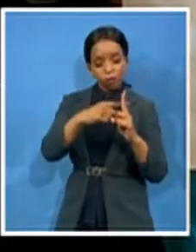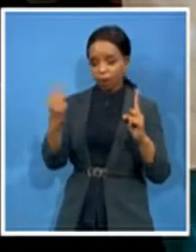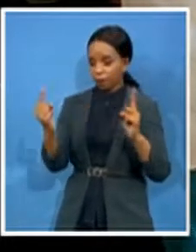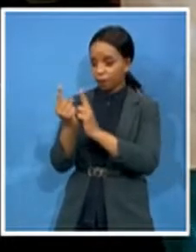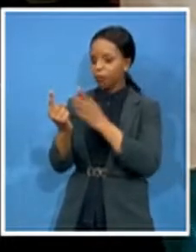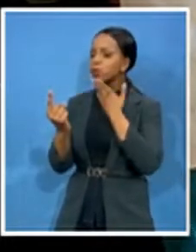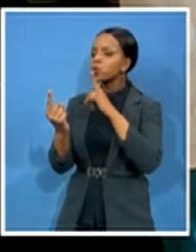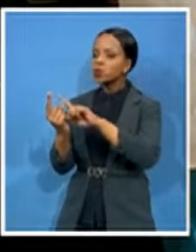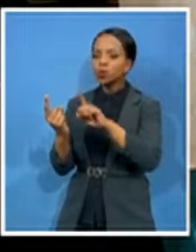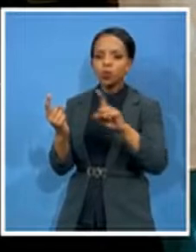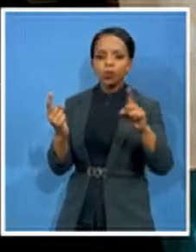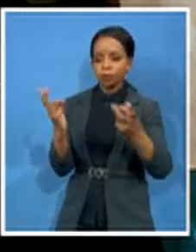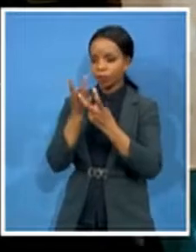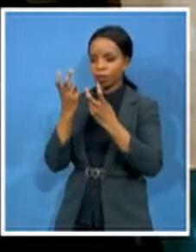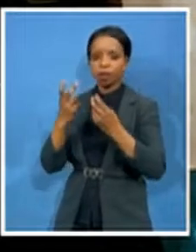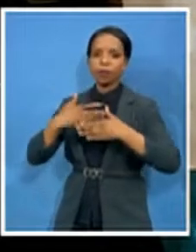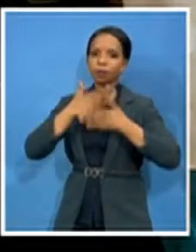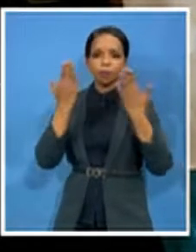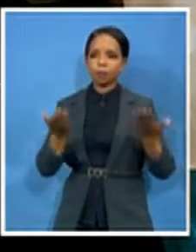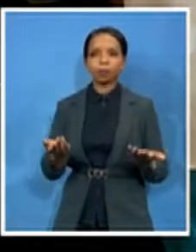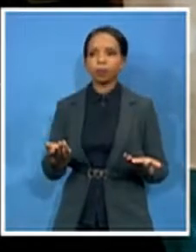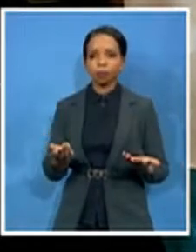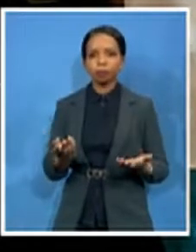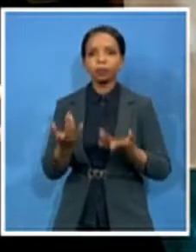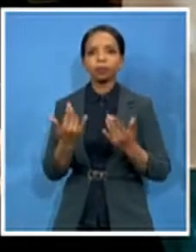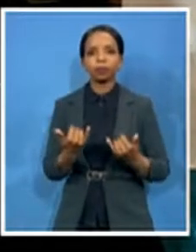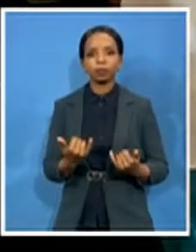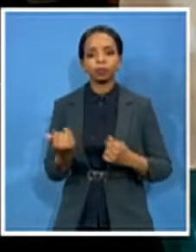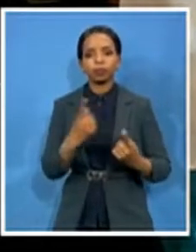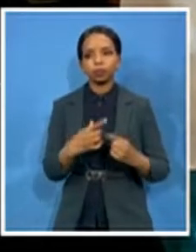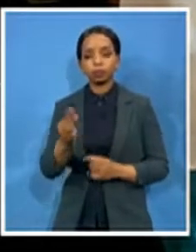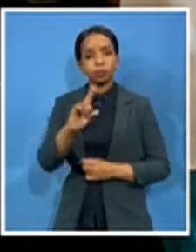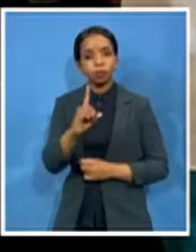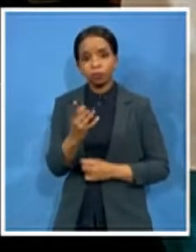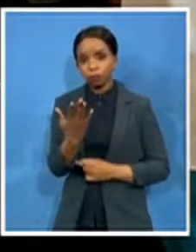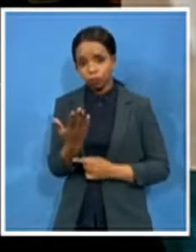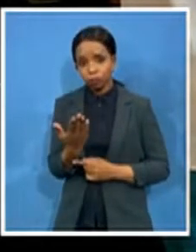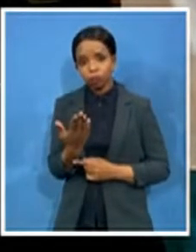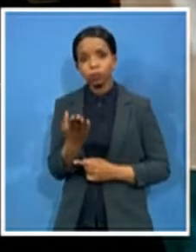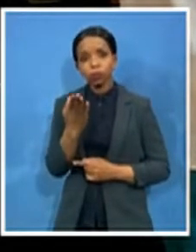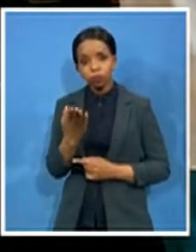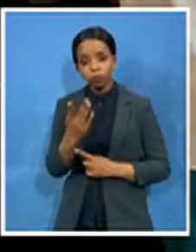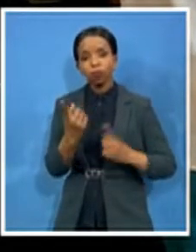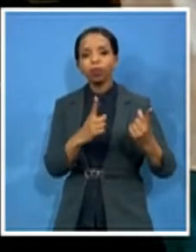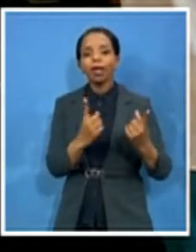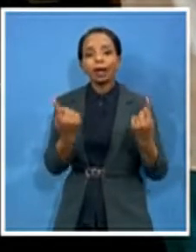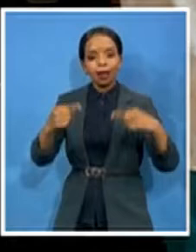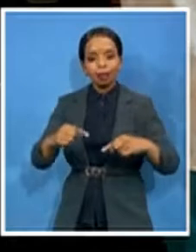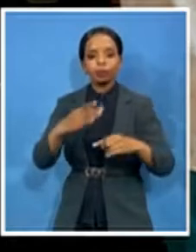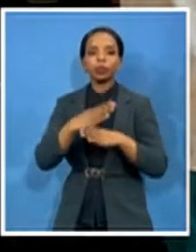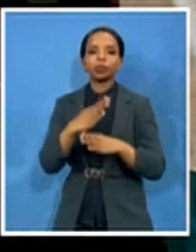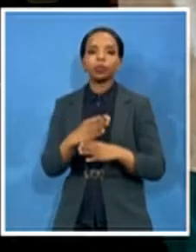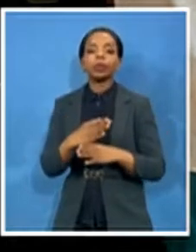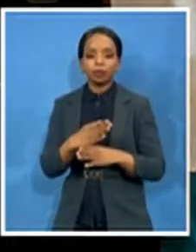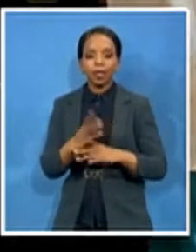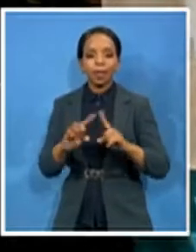are concerned they are also stating there that they have been coming to work however there's been cases but there